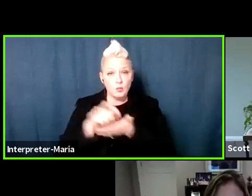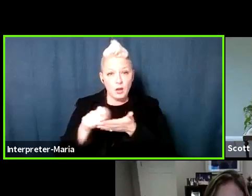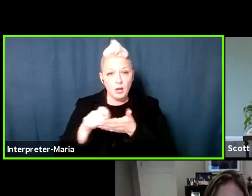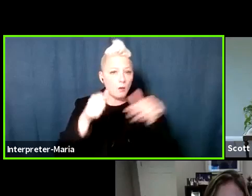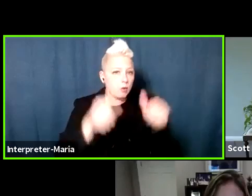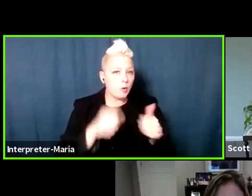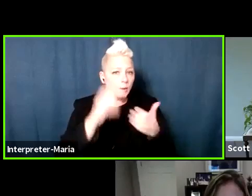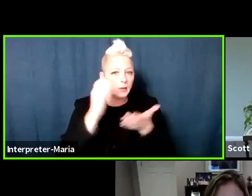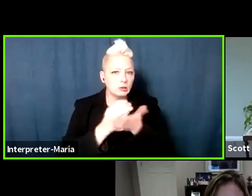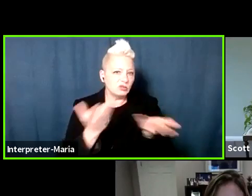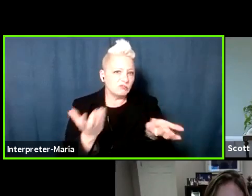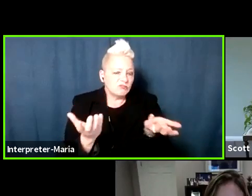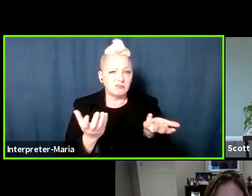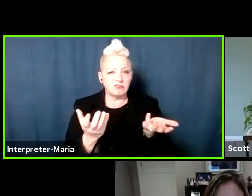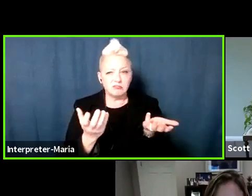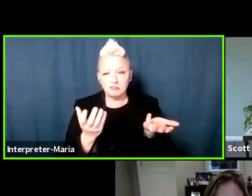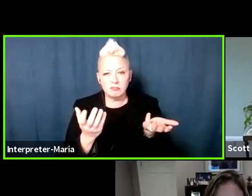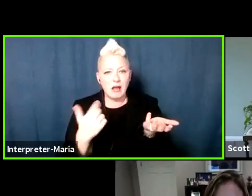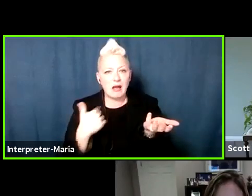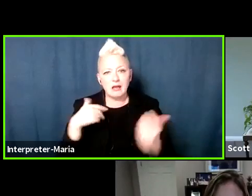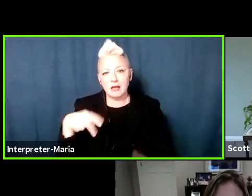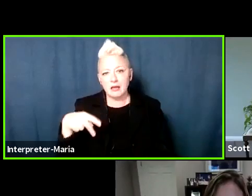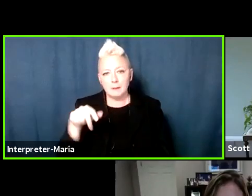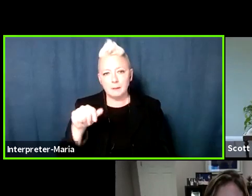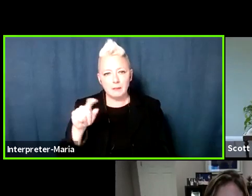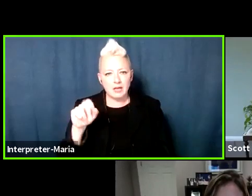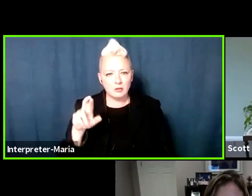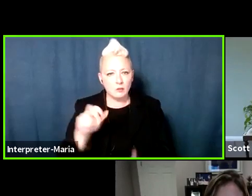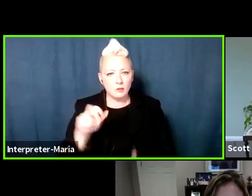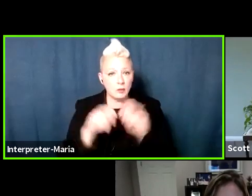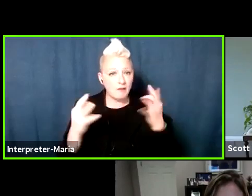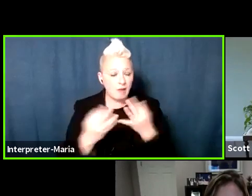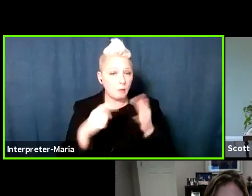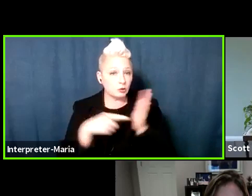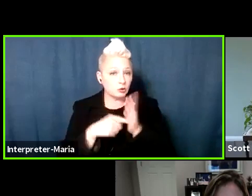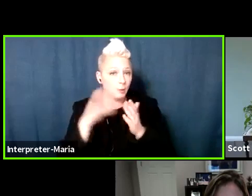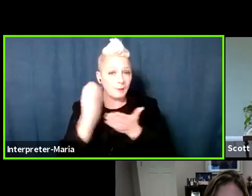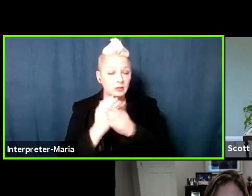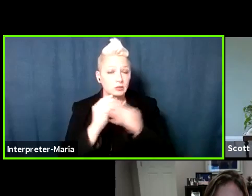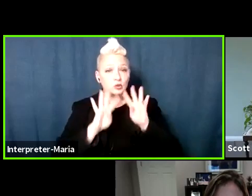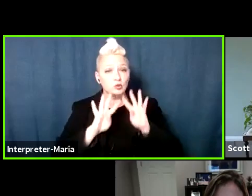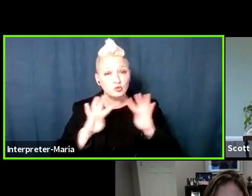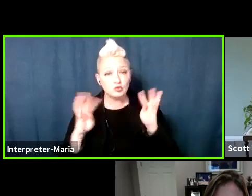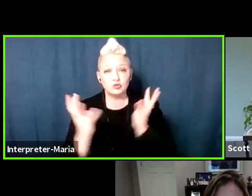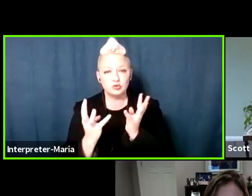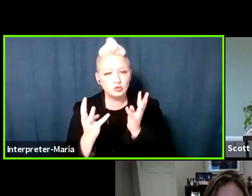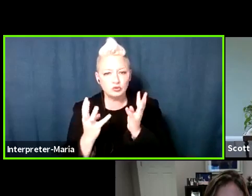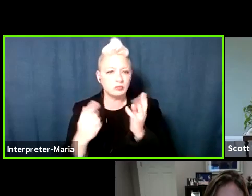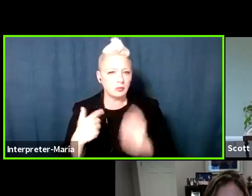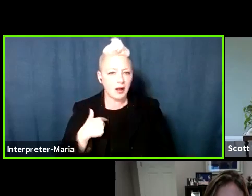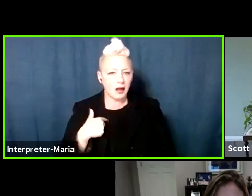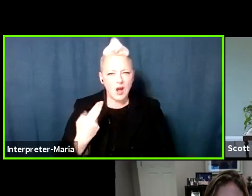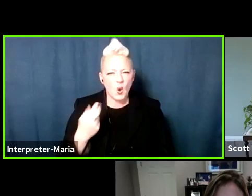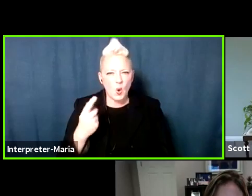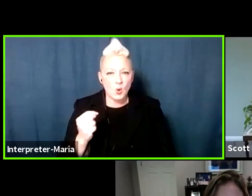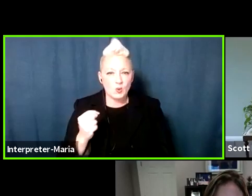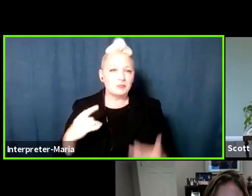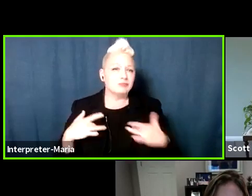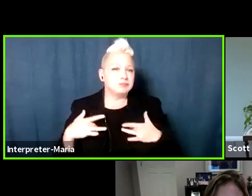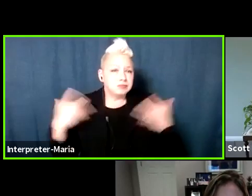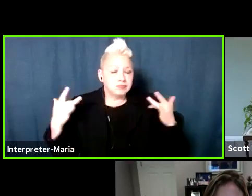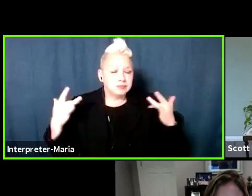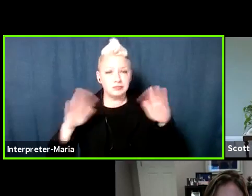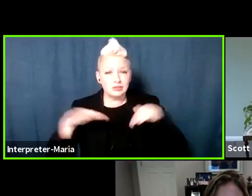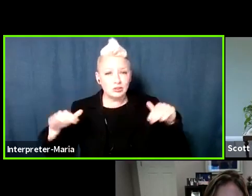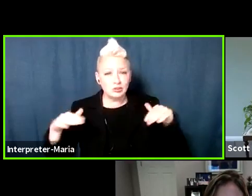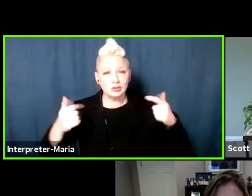to, you know, I had Passover with my family, and I show the whole picture, and I post that because I'm so overjoyed to have my children